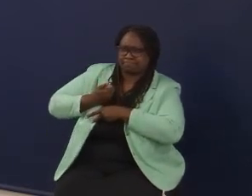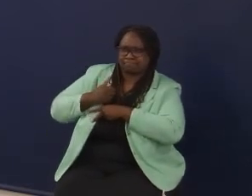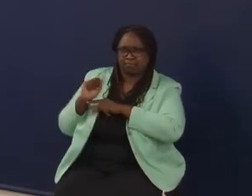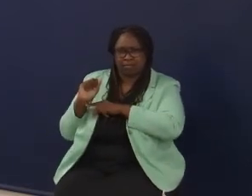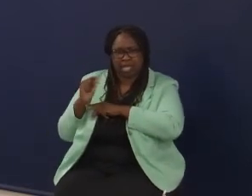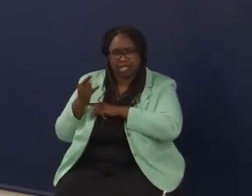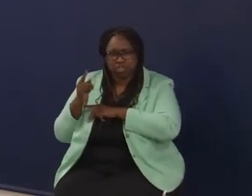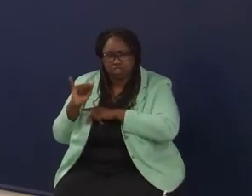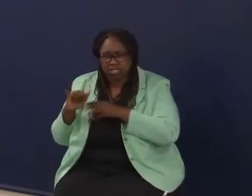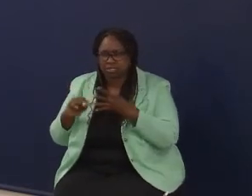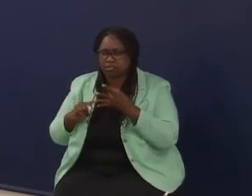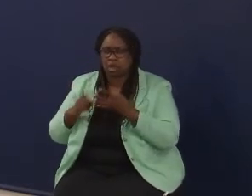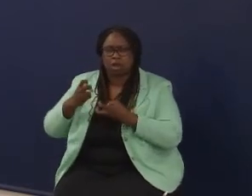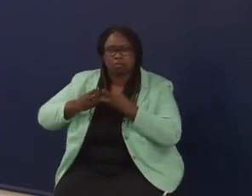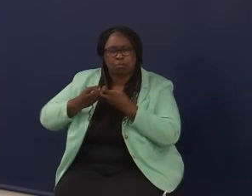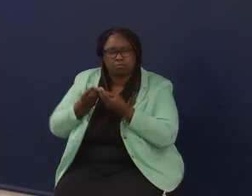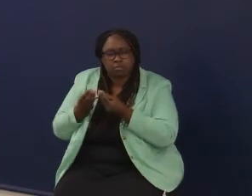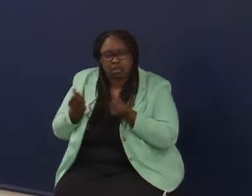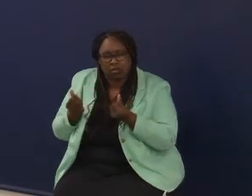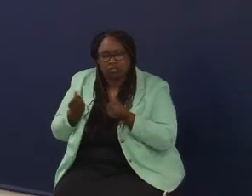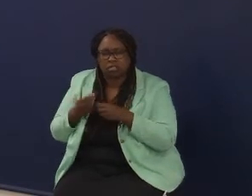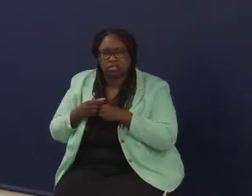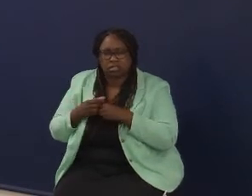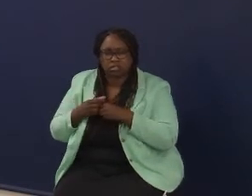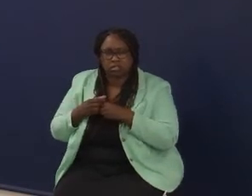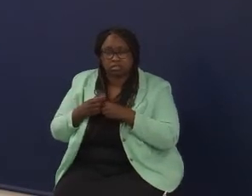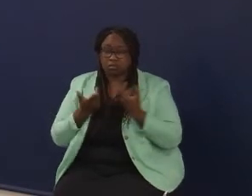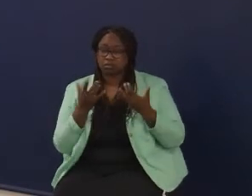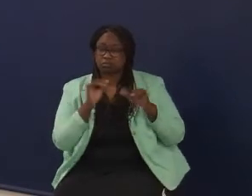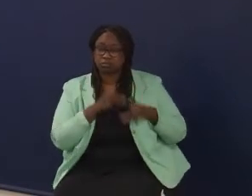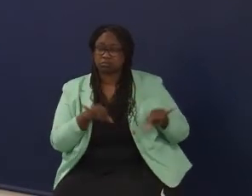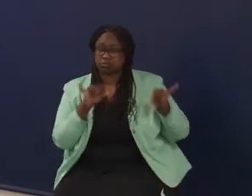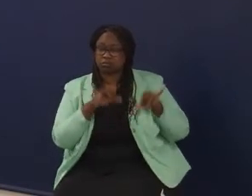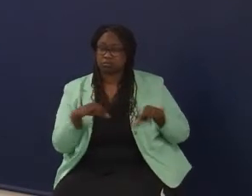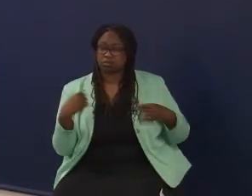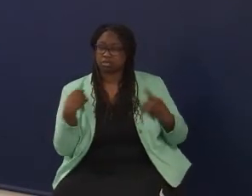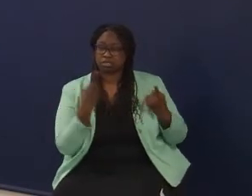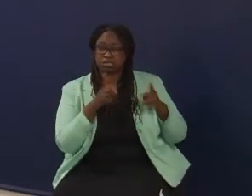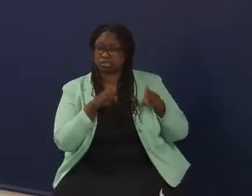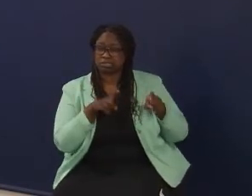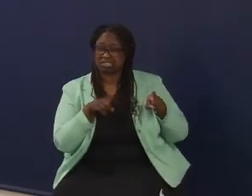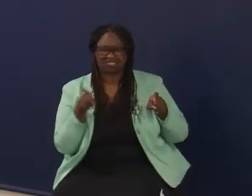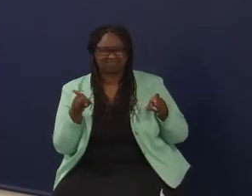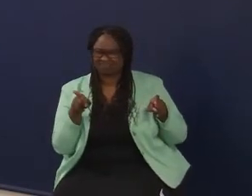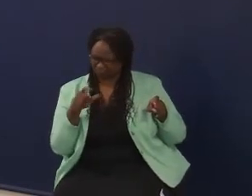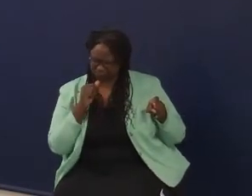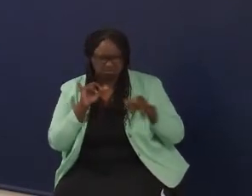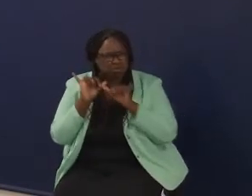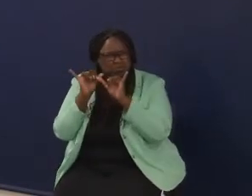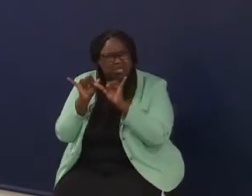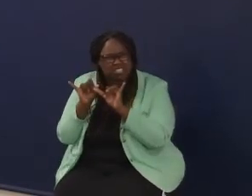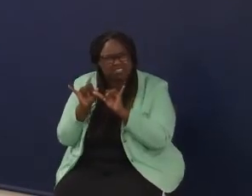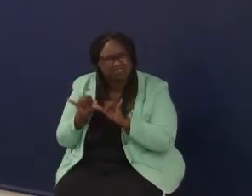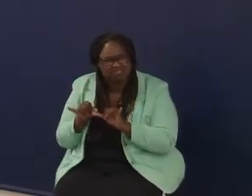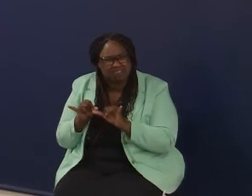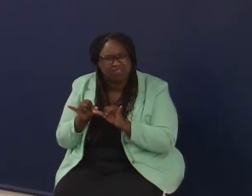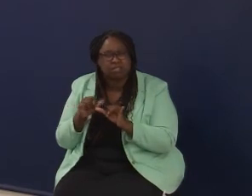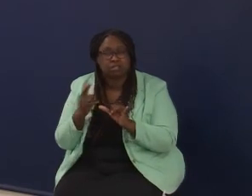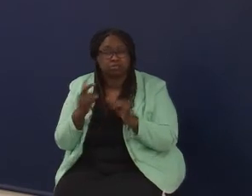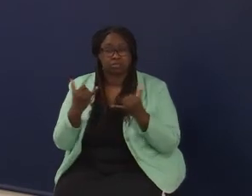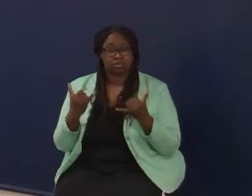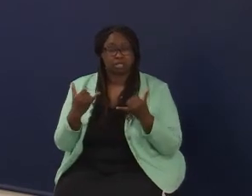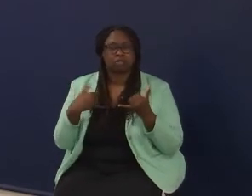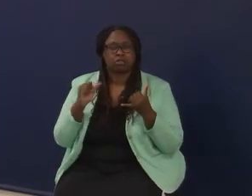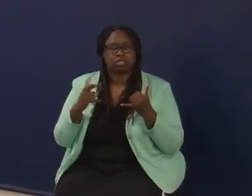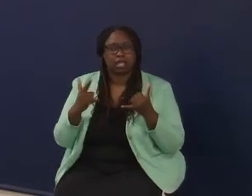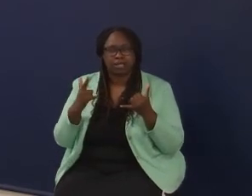collaborators, all of those things. The traditional tests that we've always depended on don't measure those things, and so we have an opportunity here to really advance a